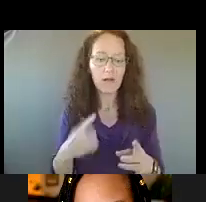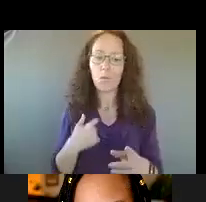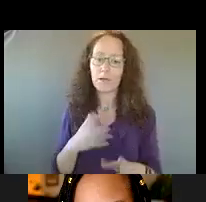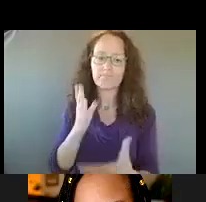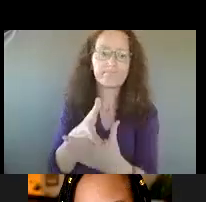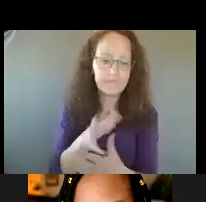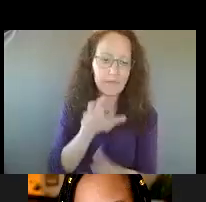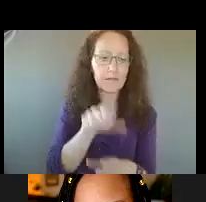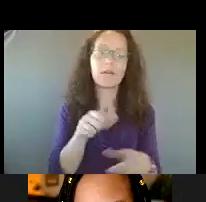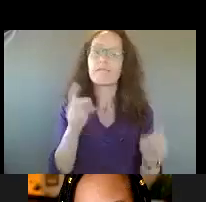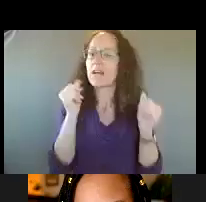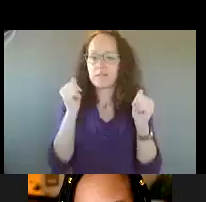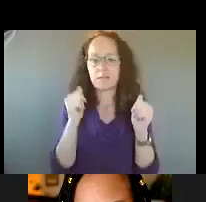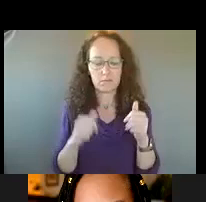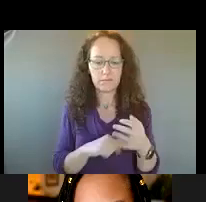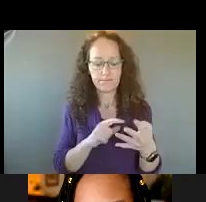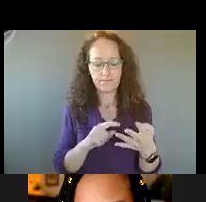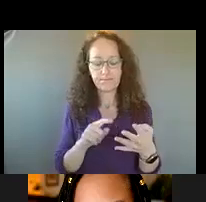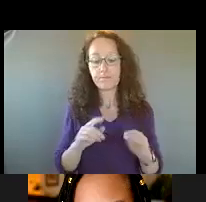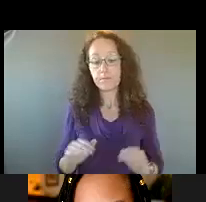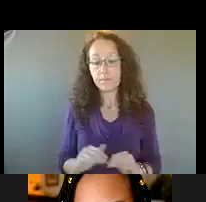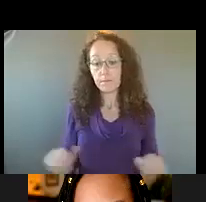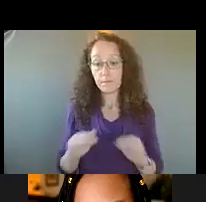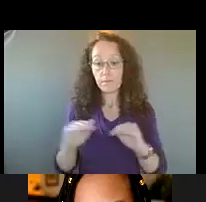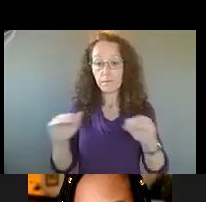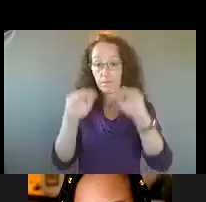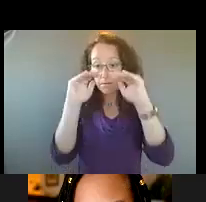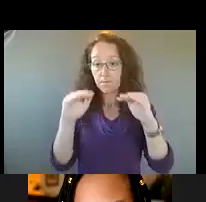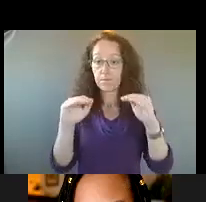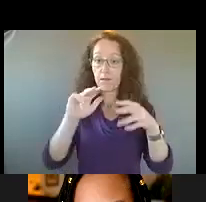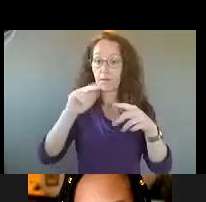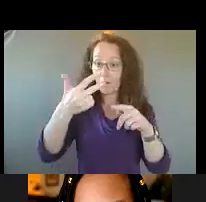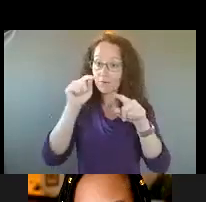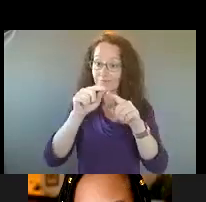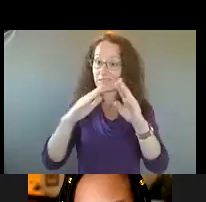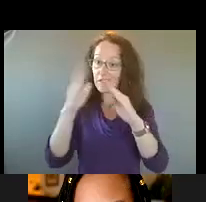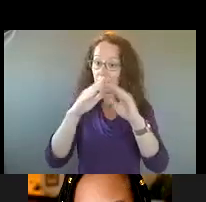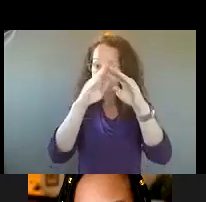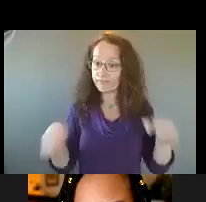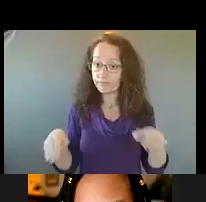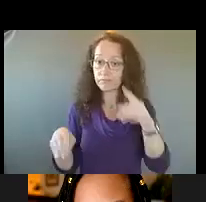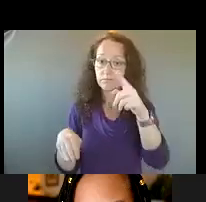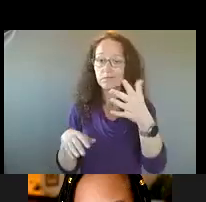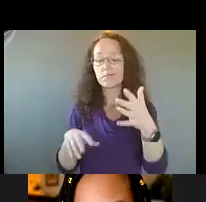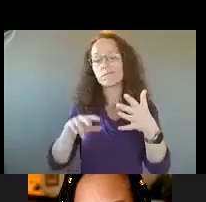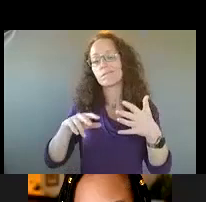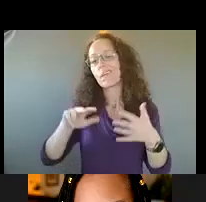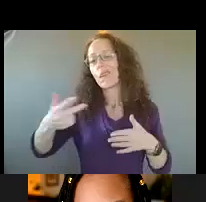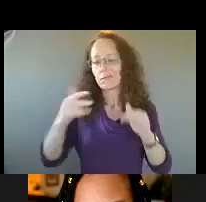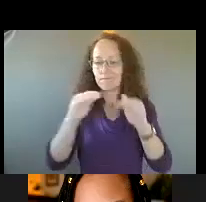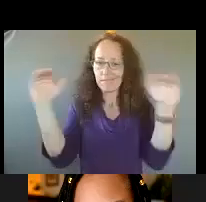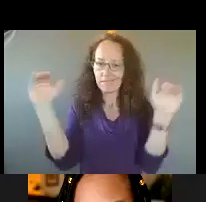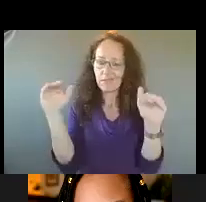third and very top tier of the pyramid is what we call tertiary prevention. And tertiary prevention is really focused on that